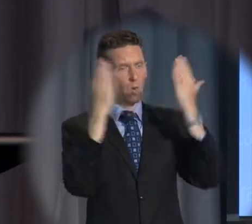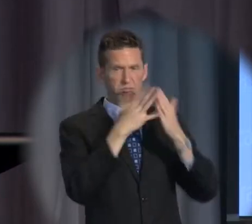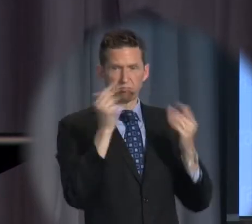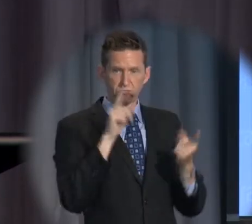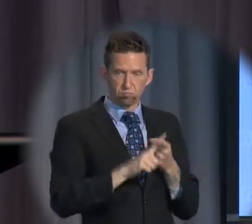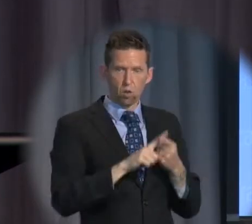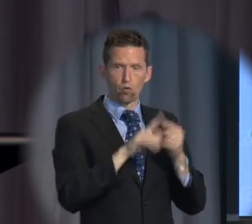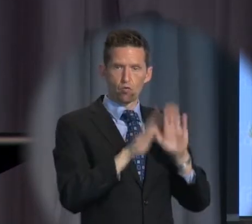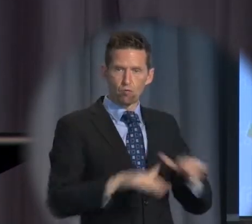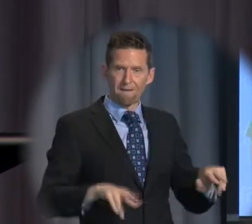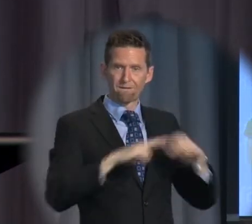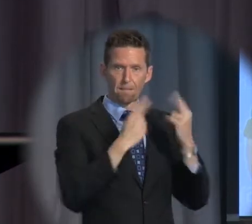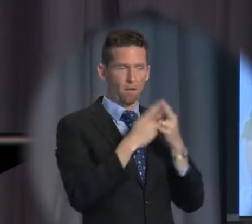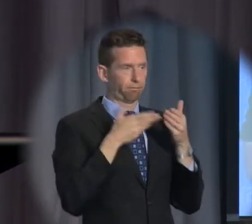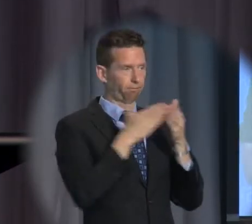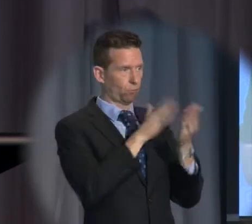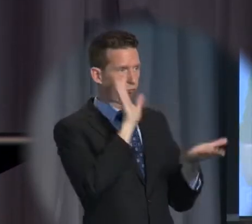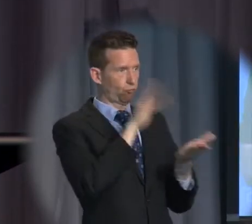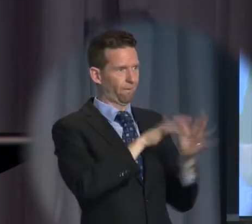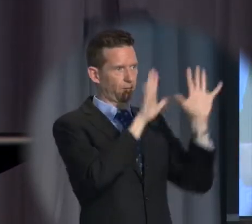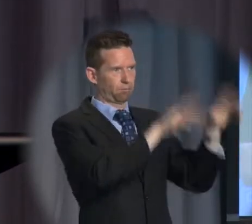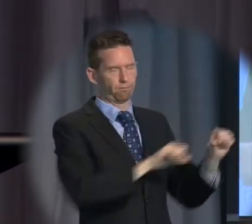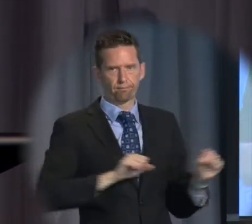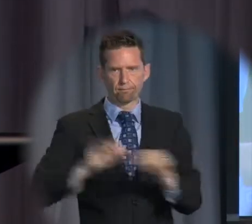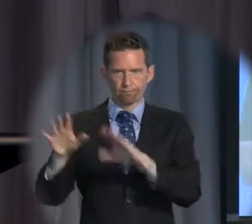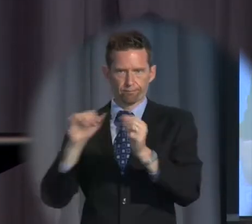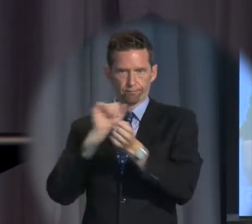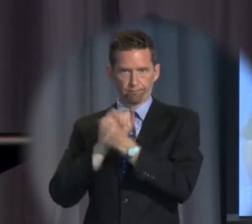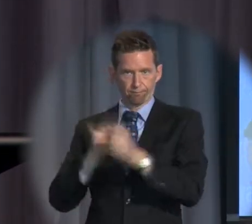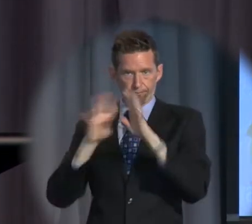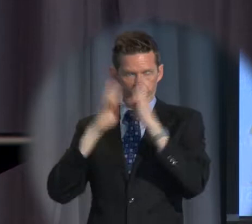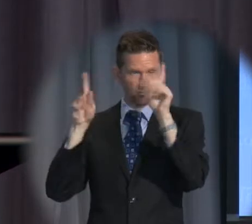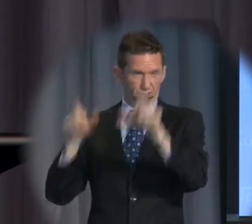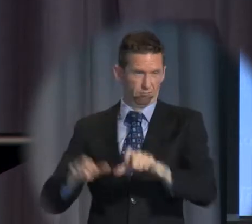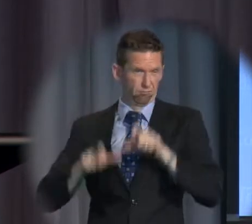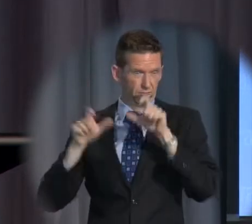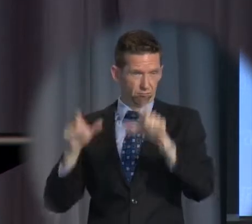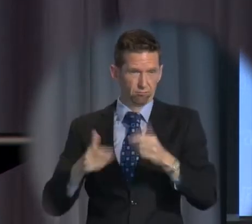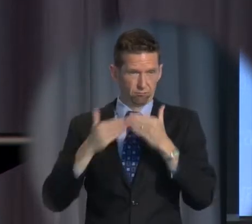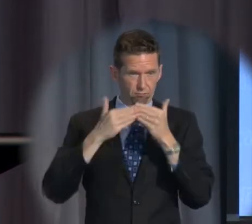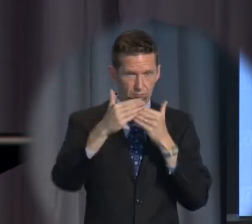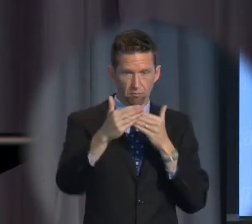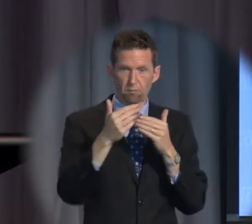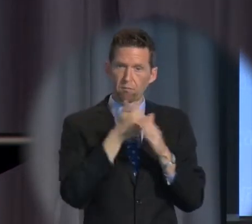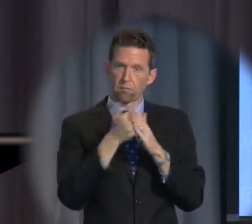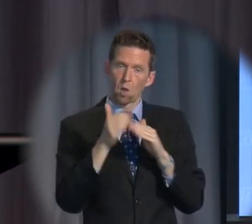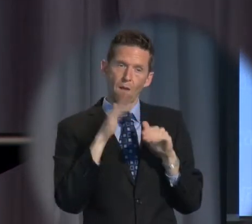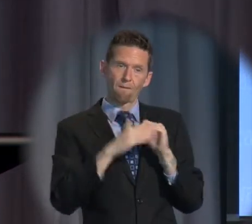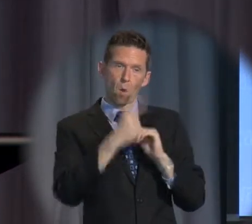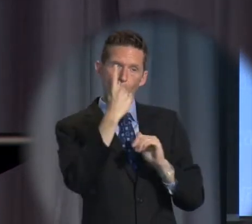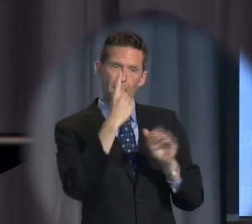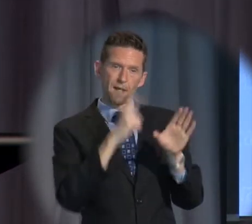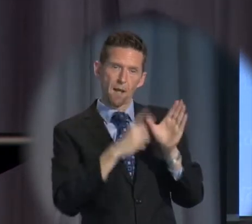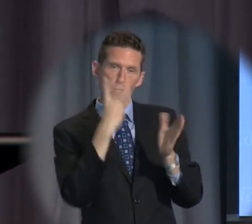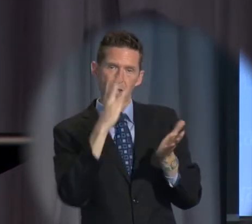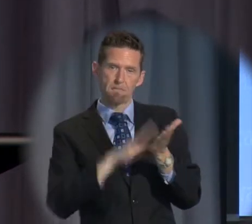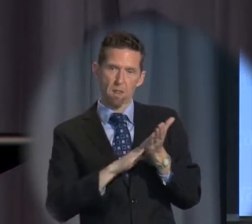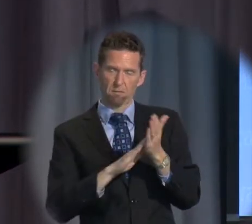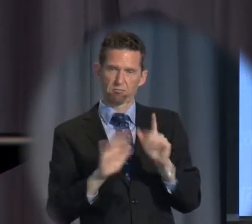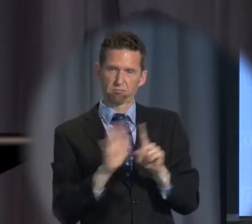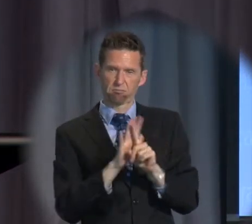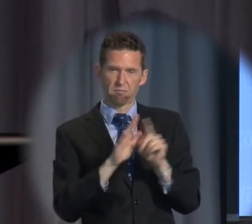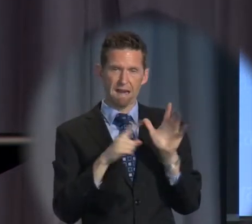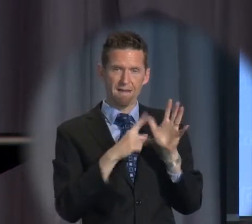and their families on their arrival and we do so indefinitely and on average for over a year and three months in many